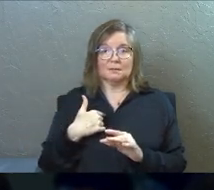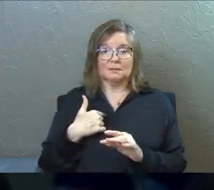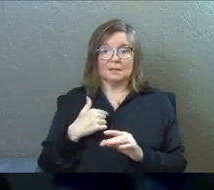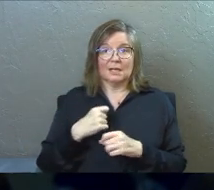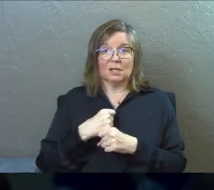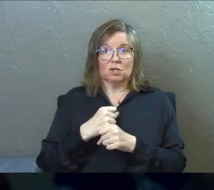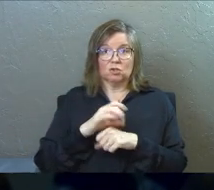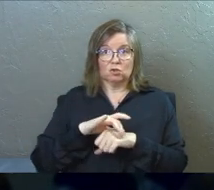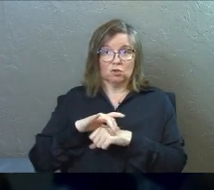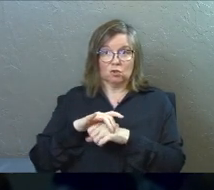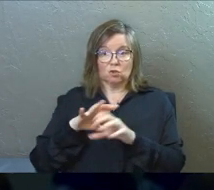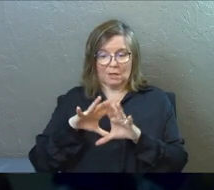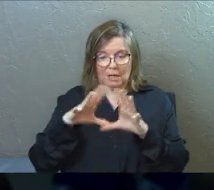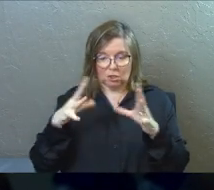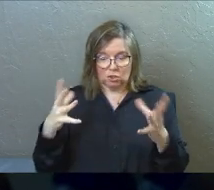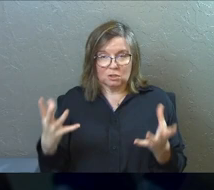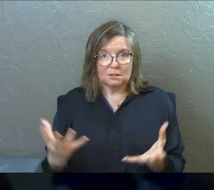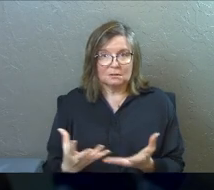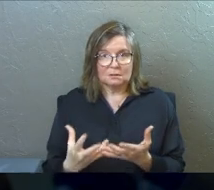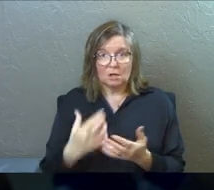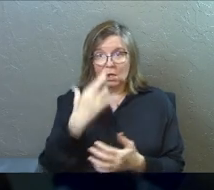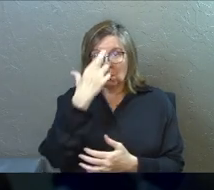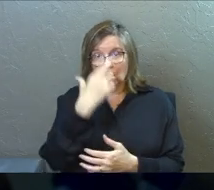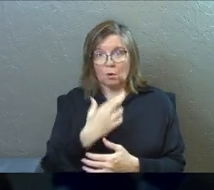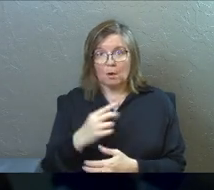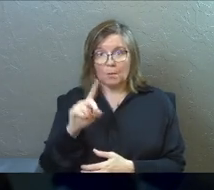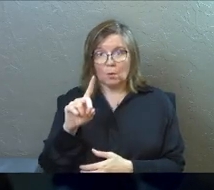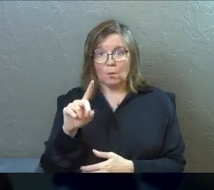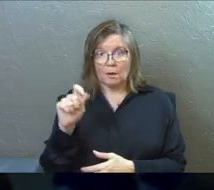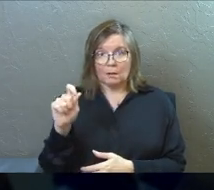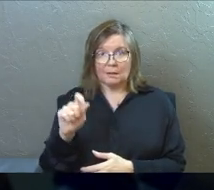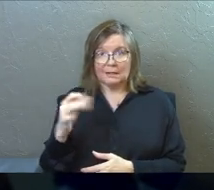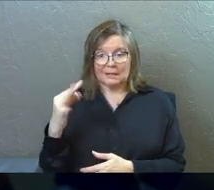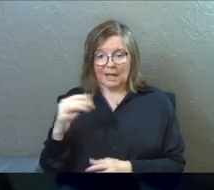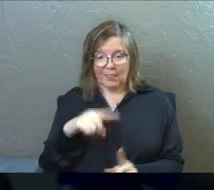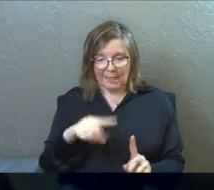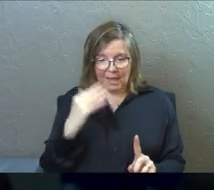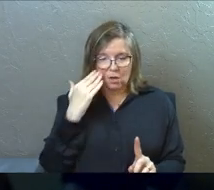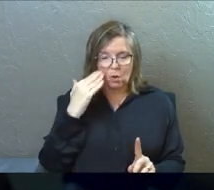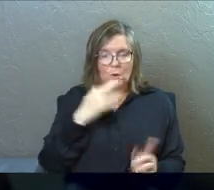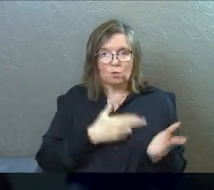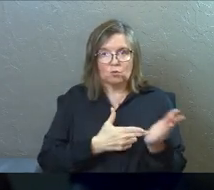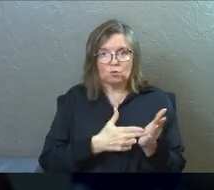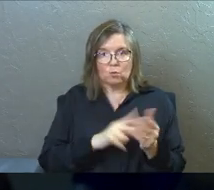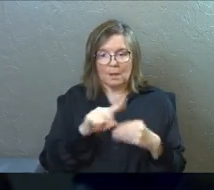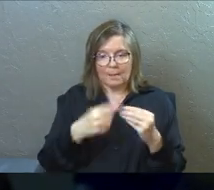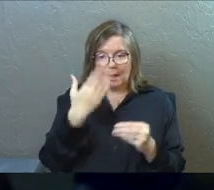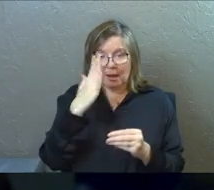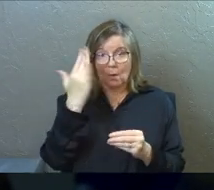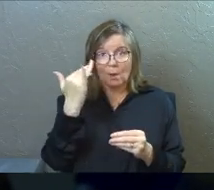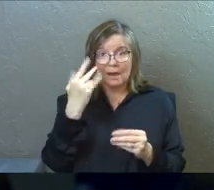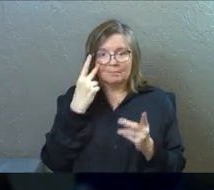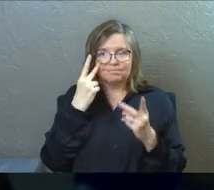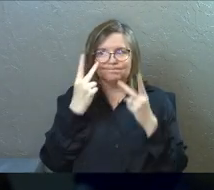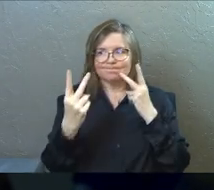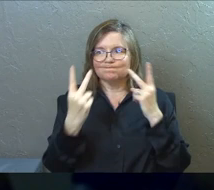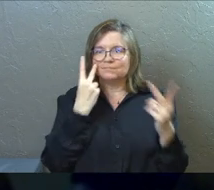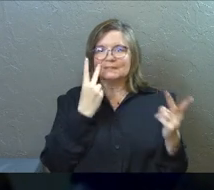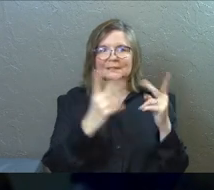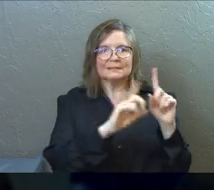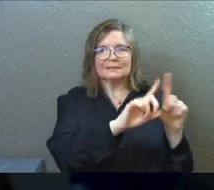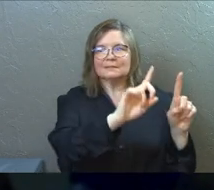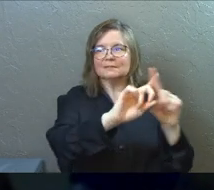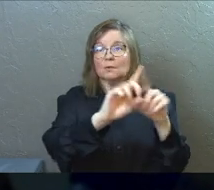of creation. Look at this verse, Romans 1, 19. They know the truth about God because he made it obvious to them.